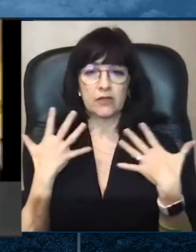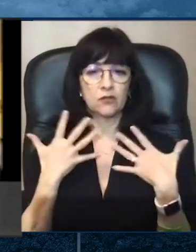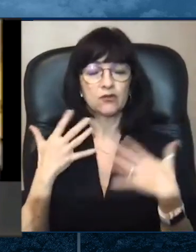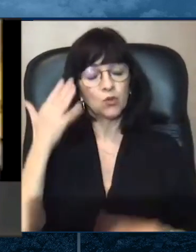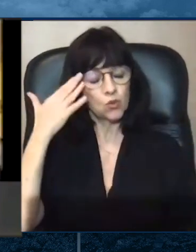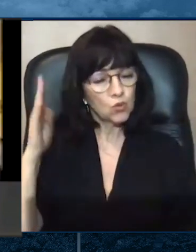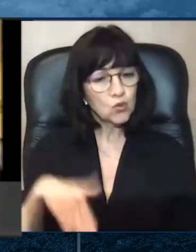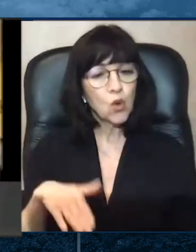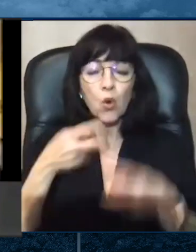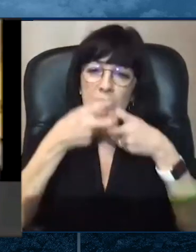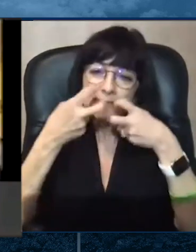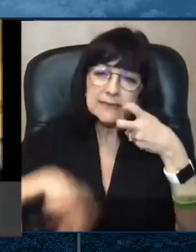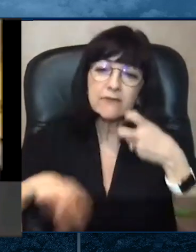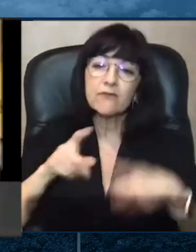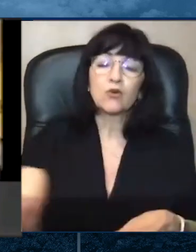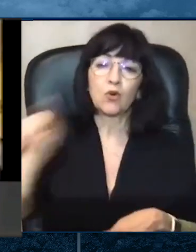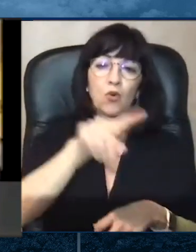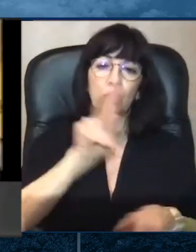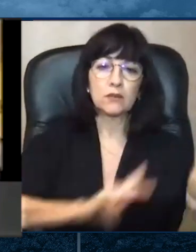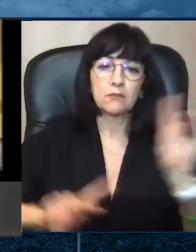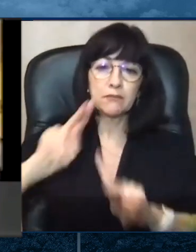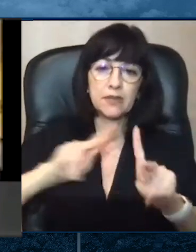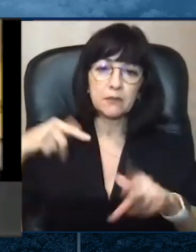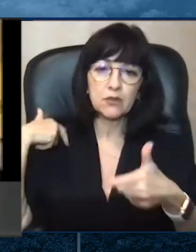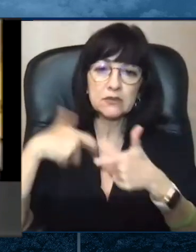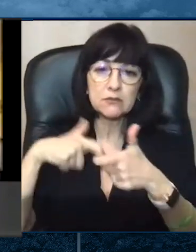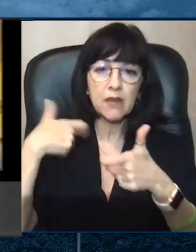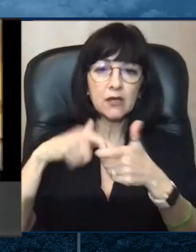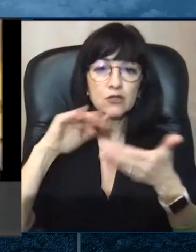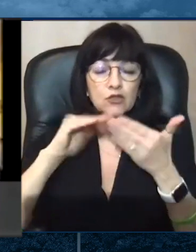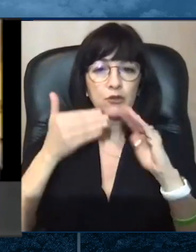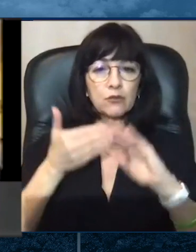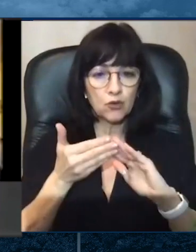abrazándonos. Y no nos damos un beso, nos damos dos.